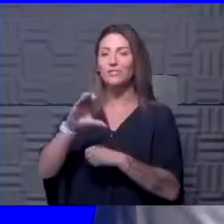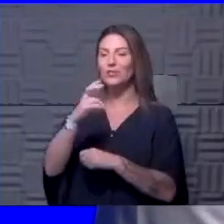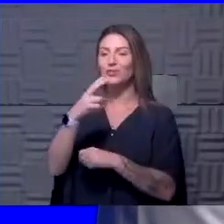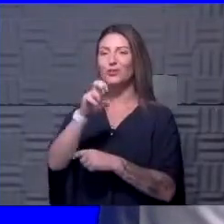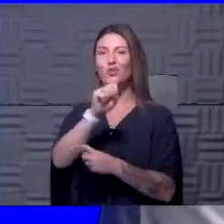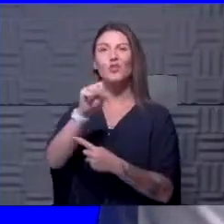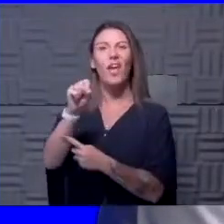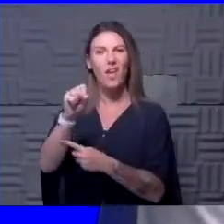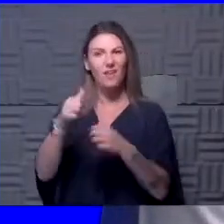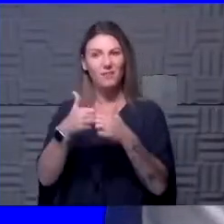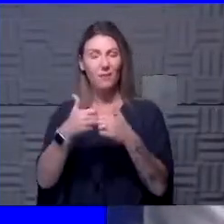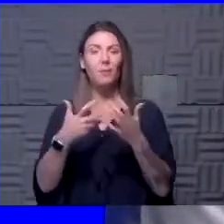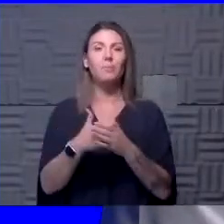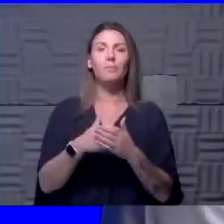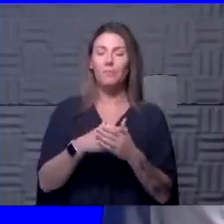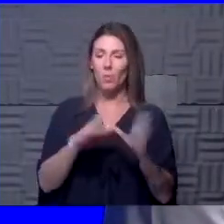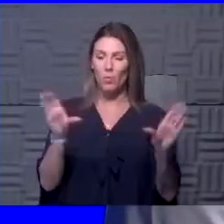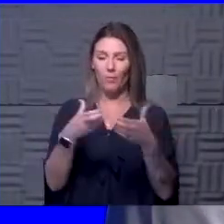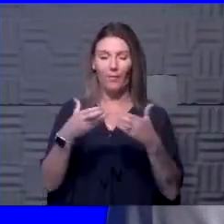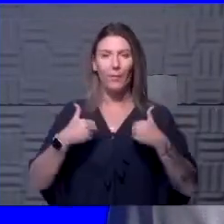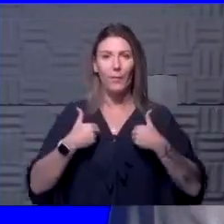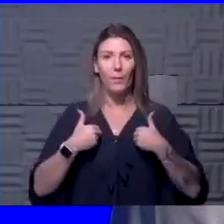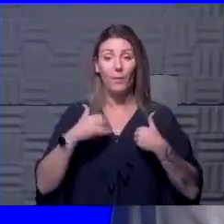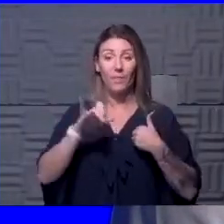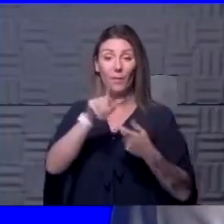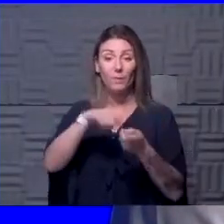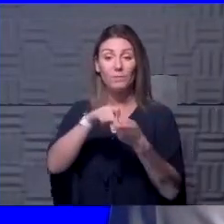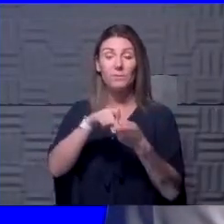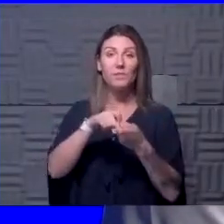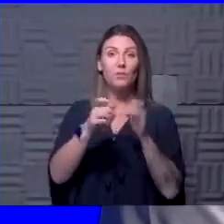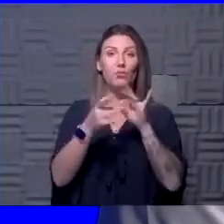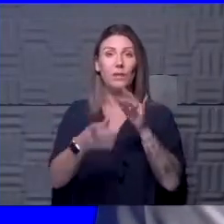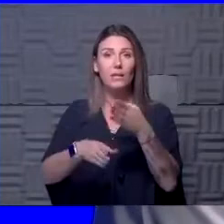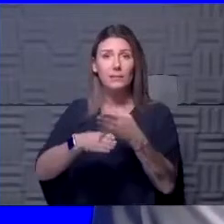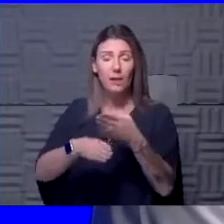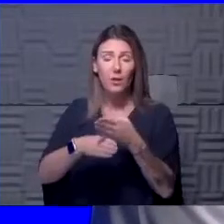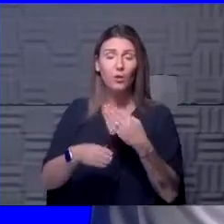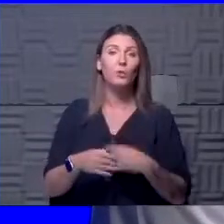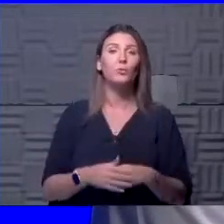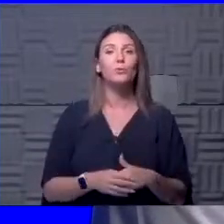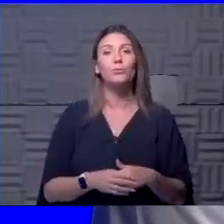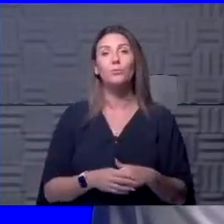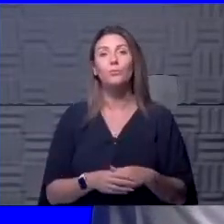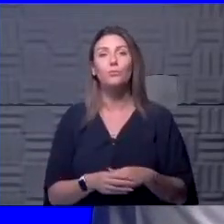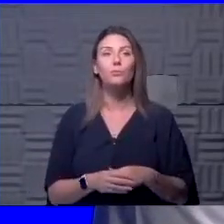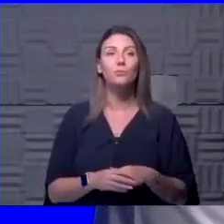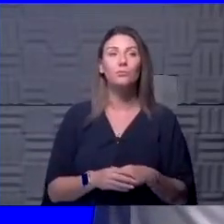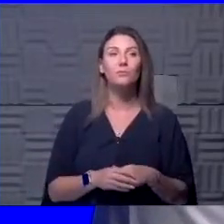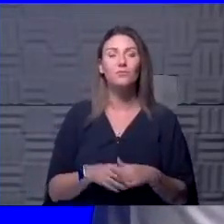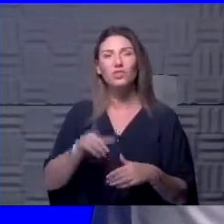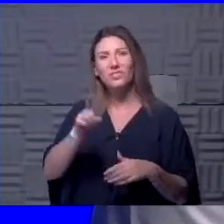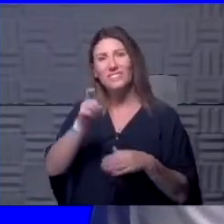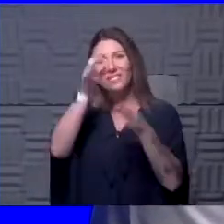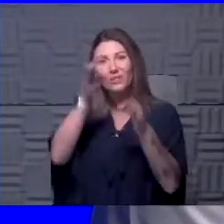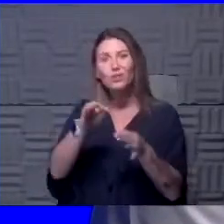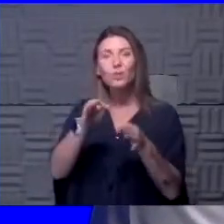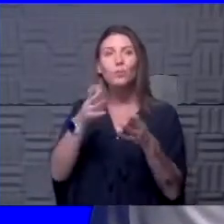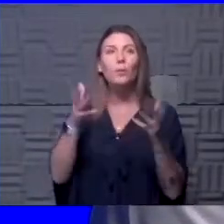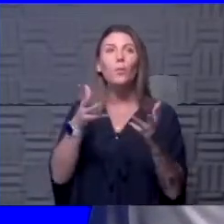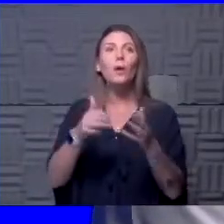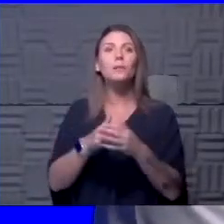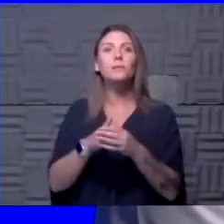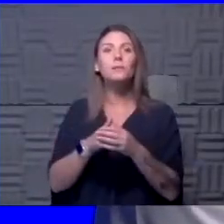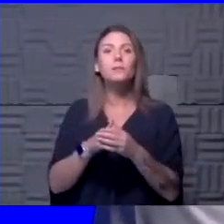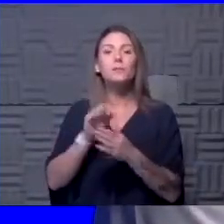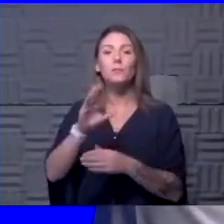get together and other youth. This question was specifically towards soccer. I think you have to determine what is